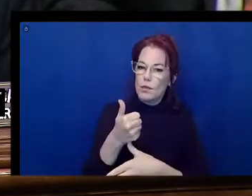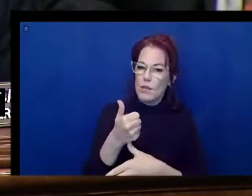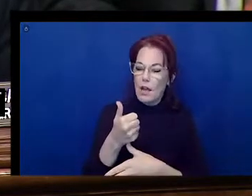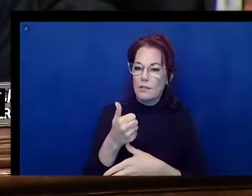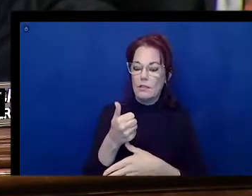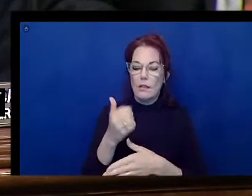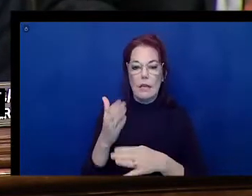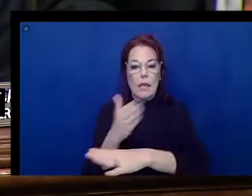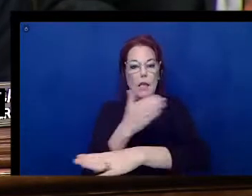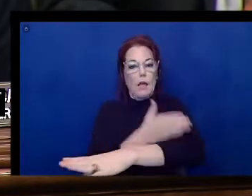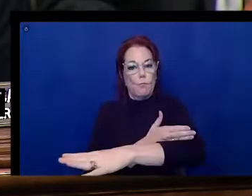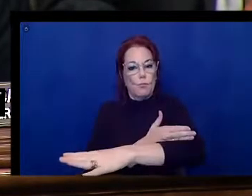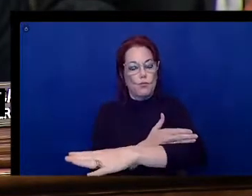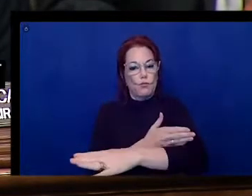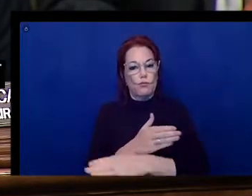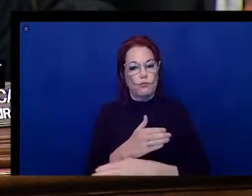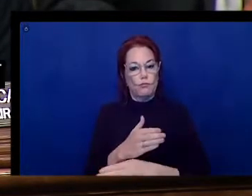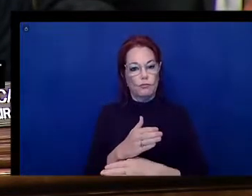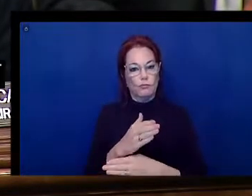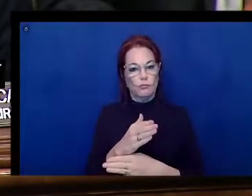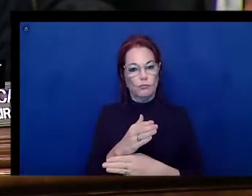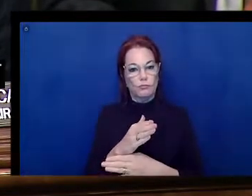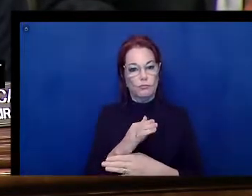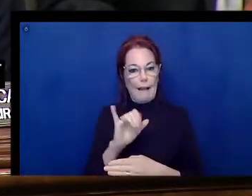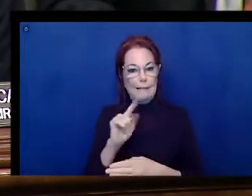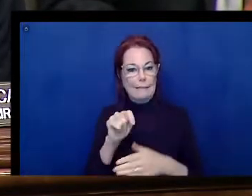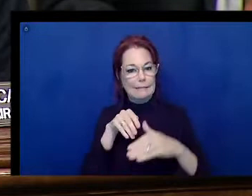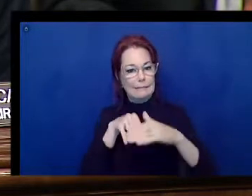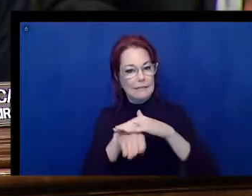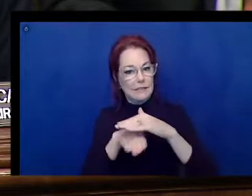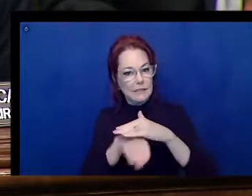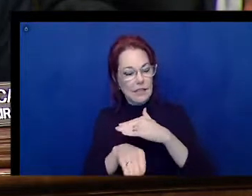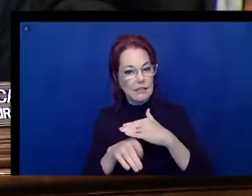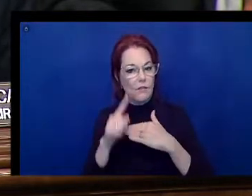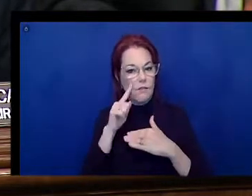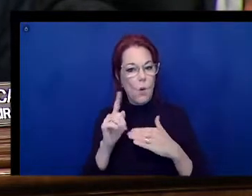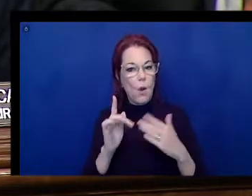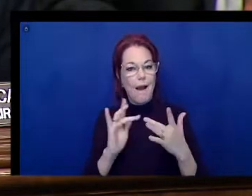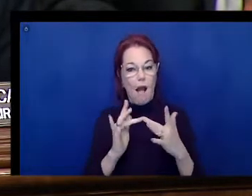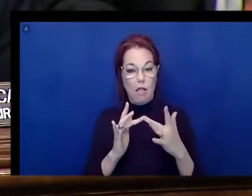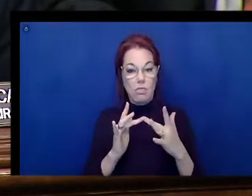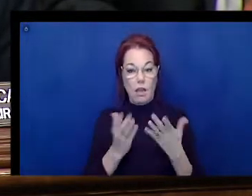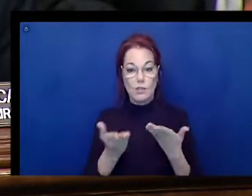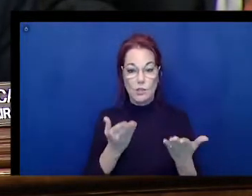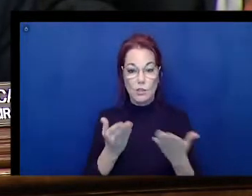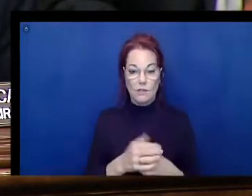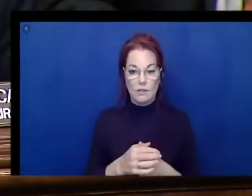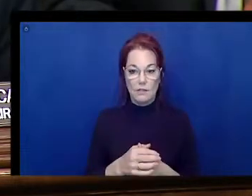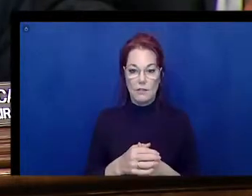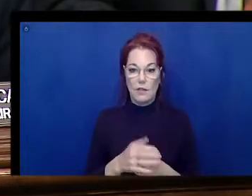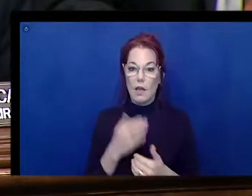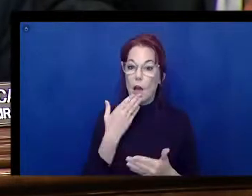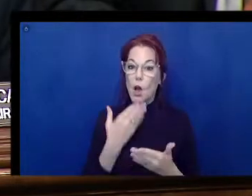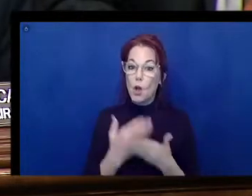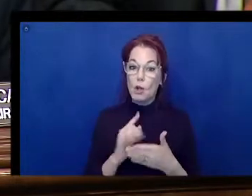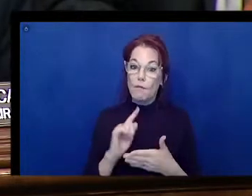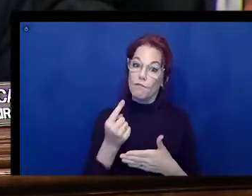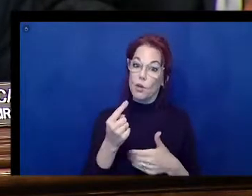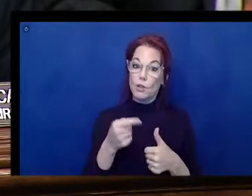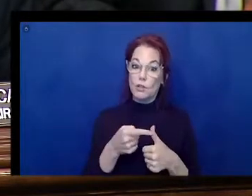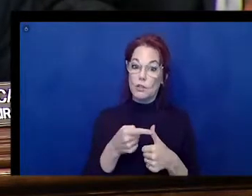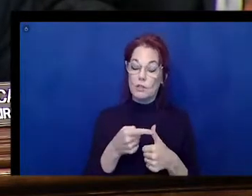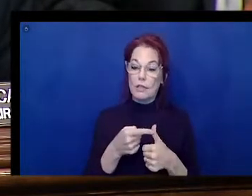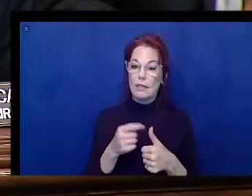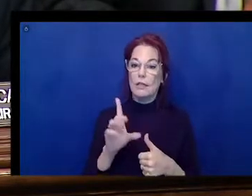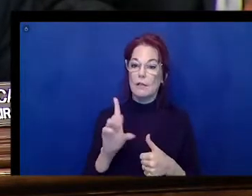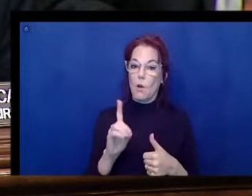to federal technology and online services. A good first step would be for the Department of Justice to begin issuing again